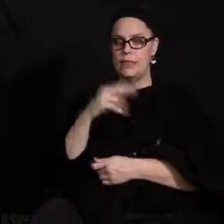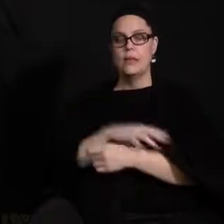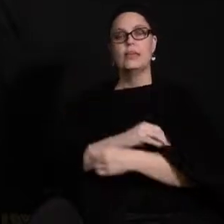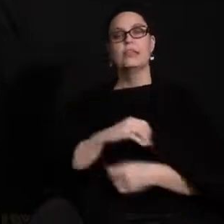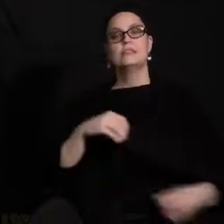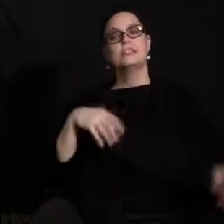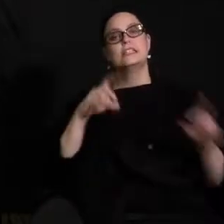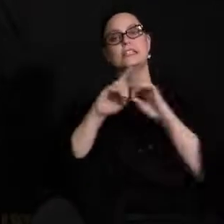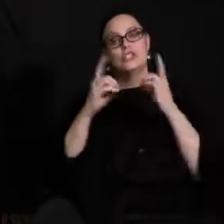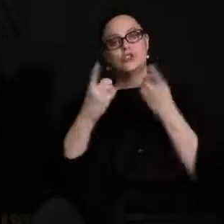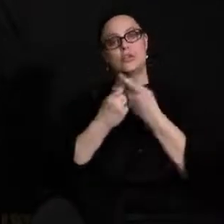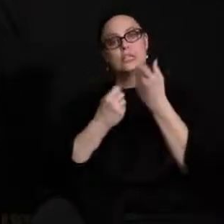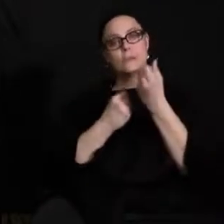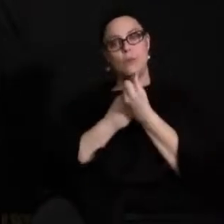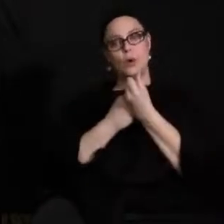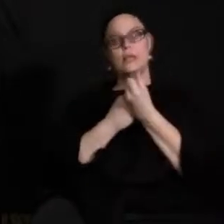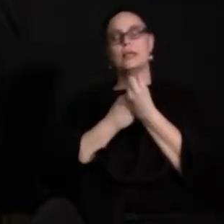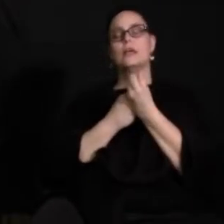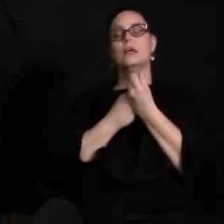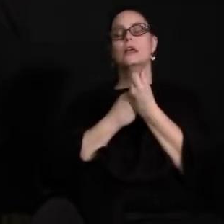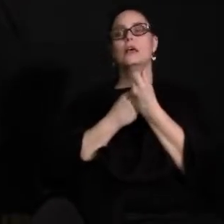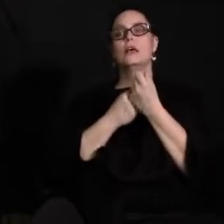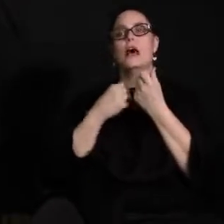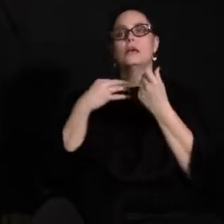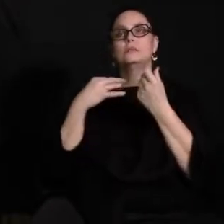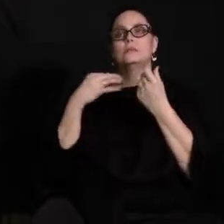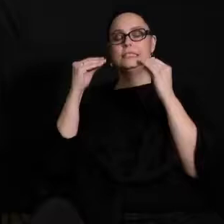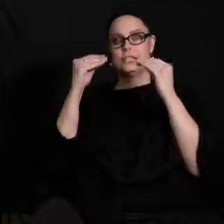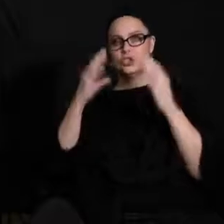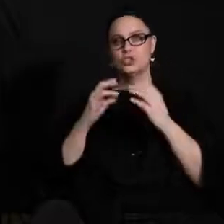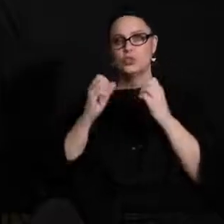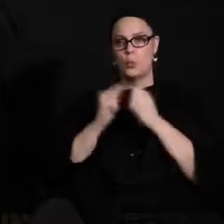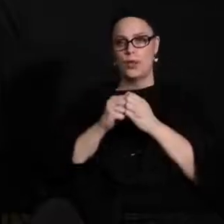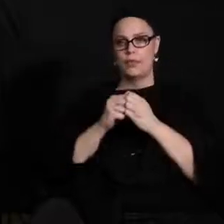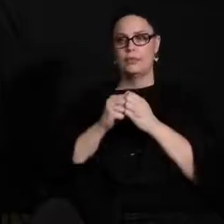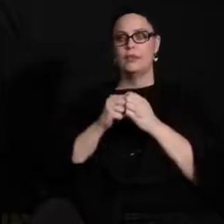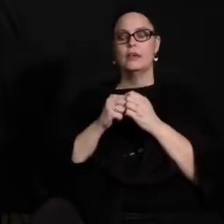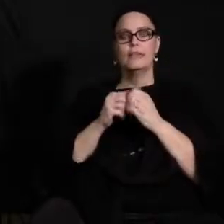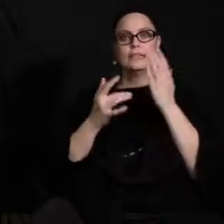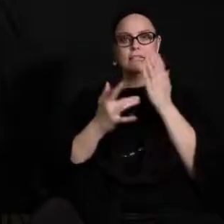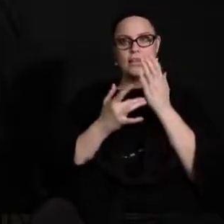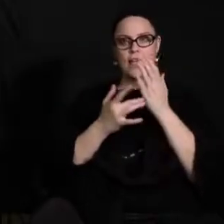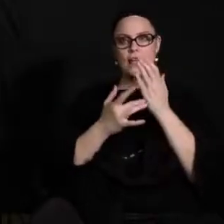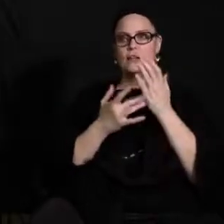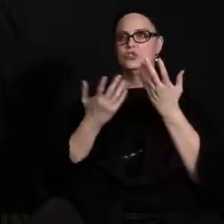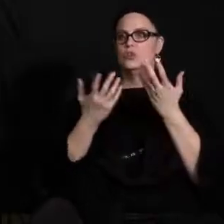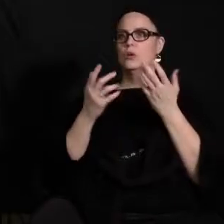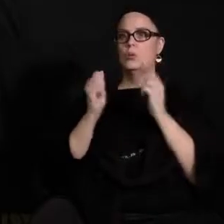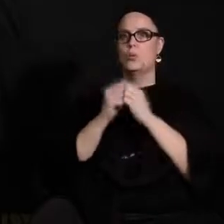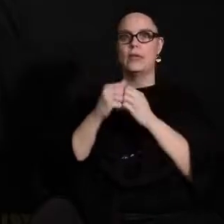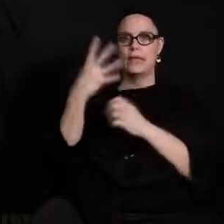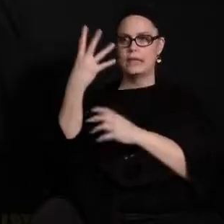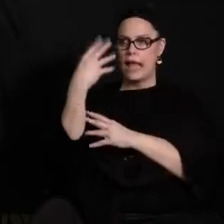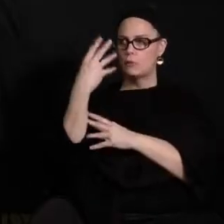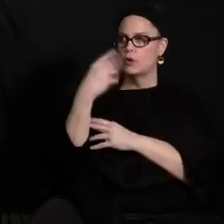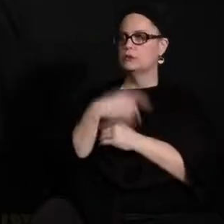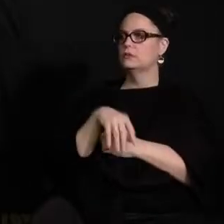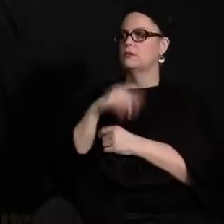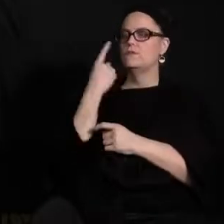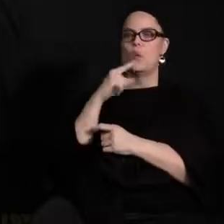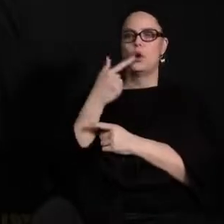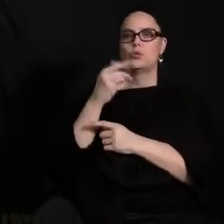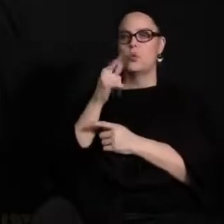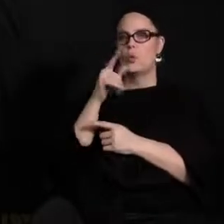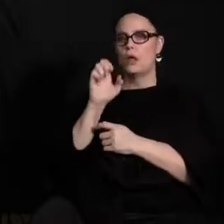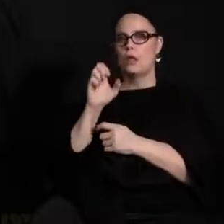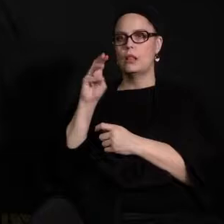teachers with the technology to allow them to connect with students virtually such as a google meet cameras etc or is the weight of this completely